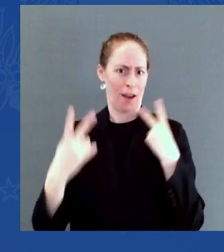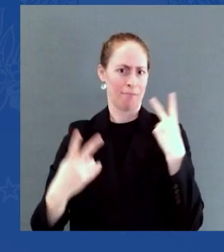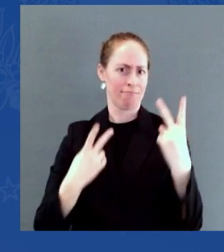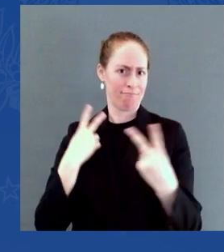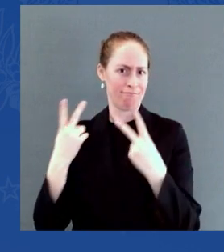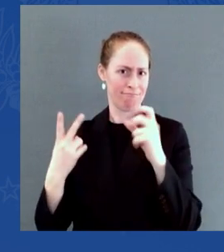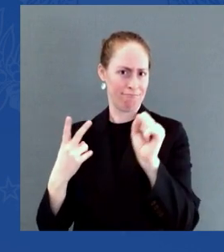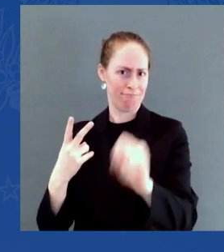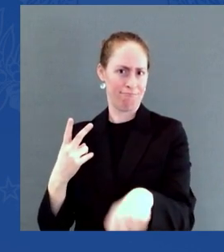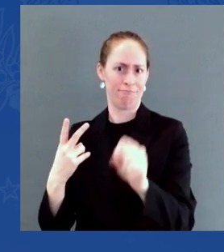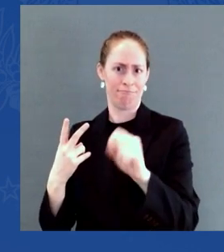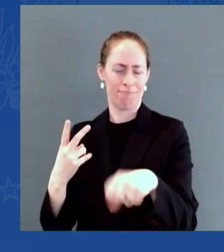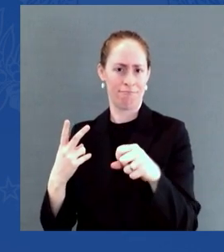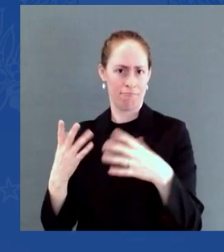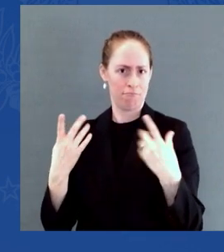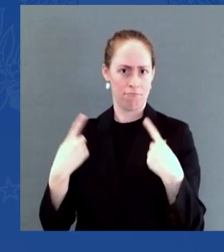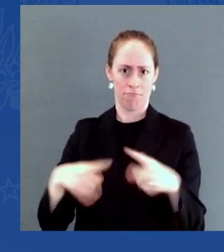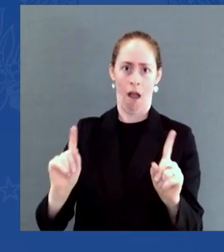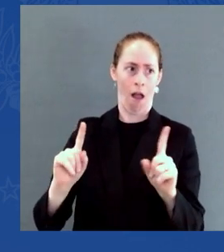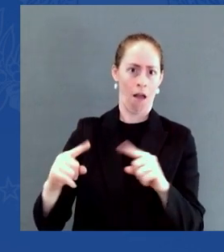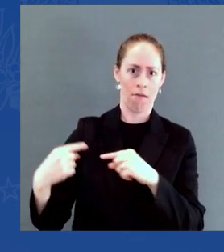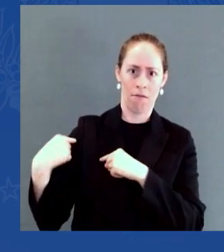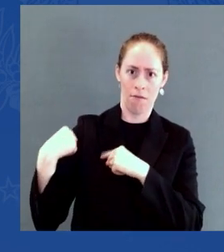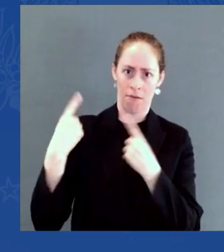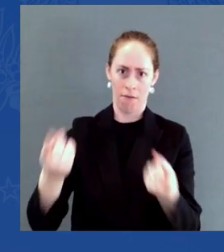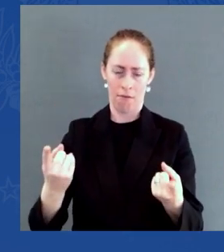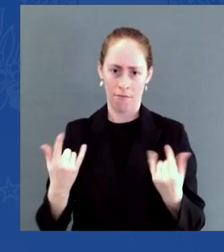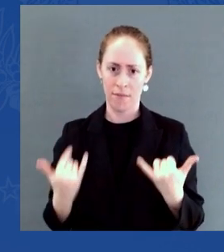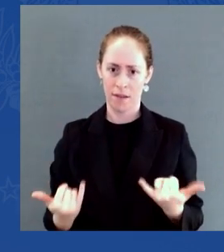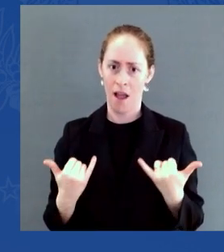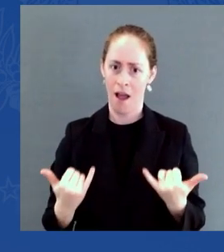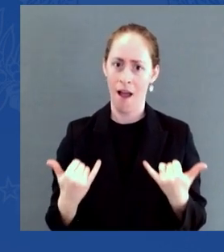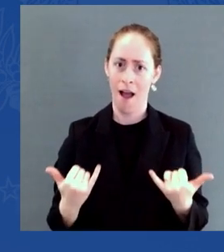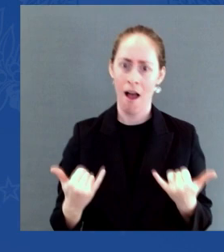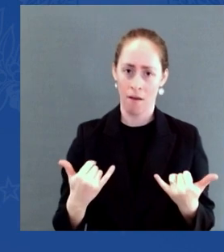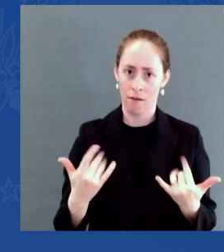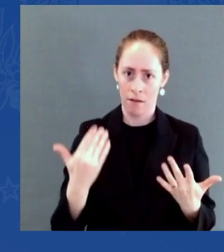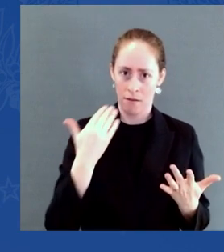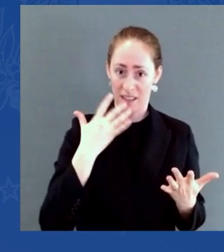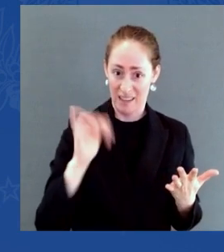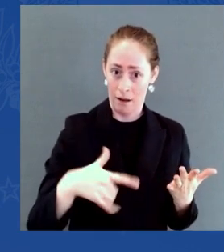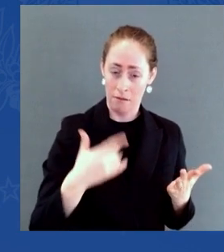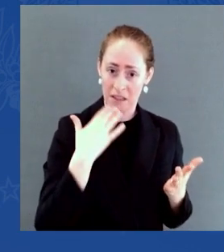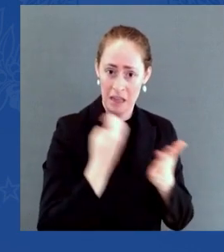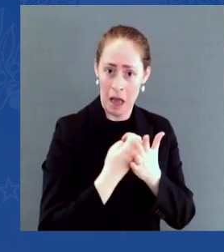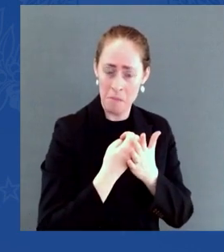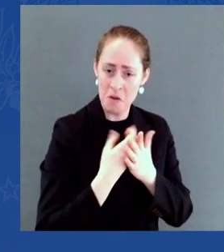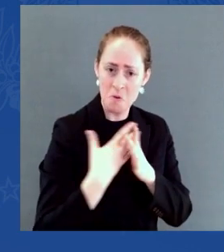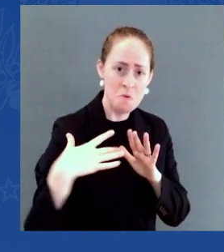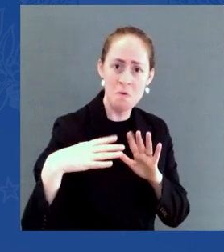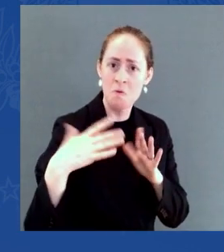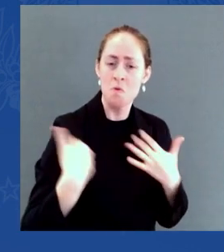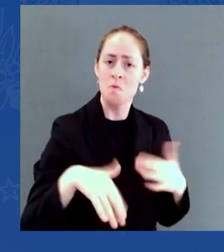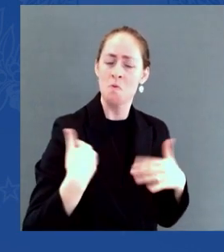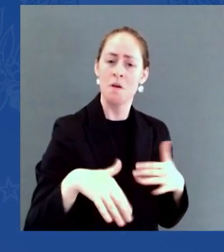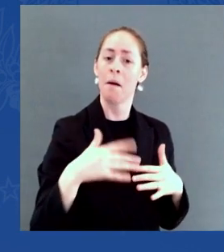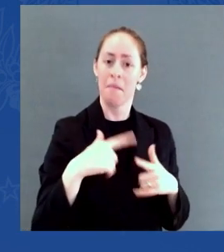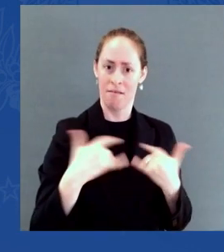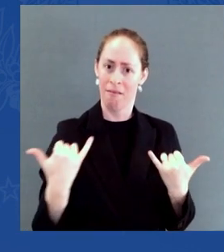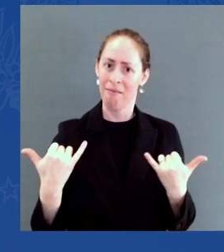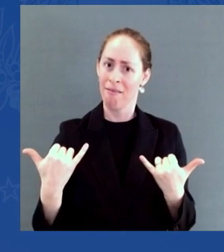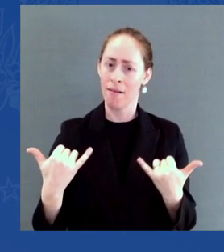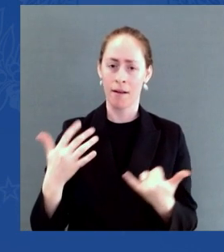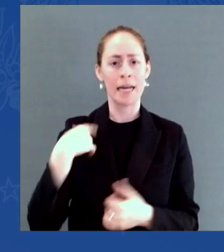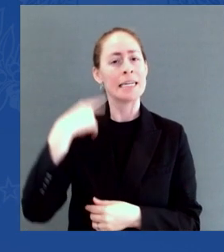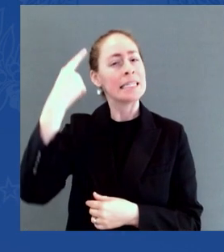people are in a different state of mind than they may have been during the Carter years, as well as the Nixon years. It's just a different world. The